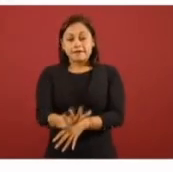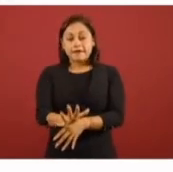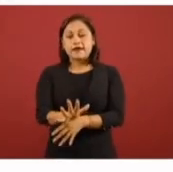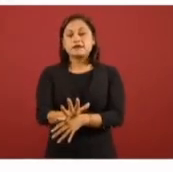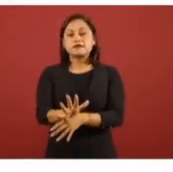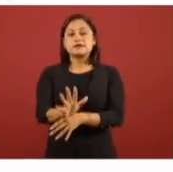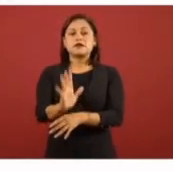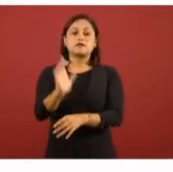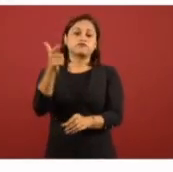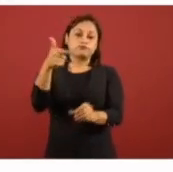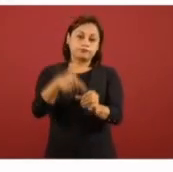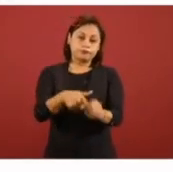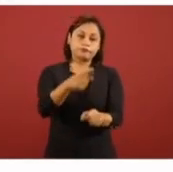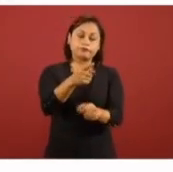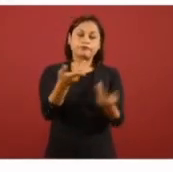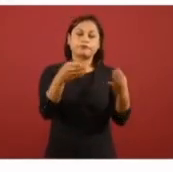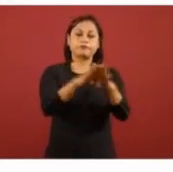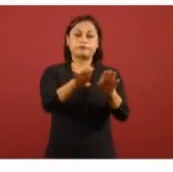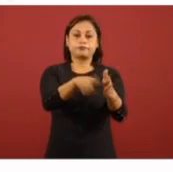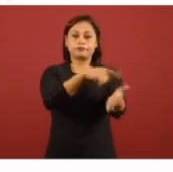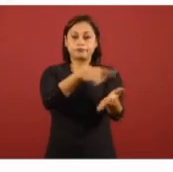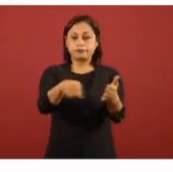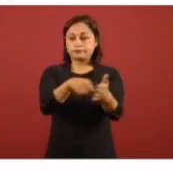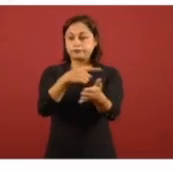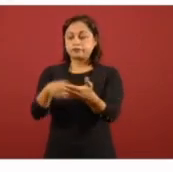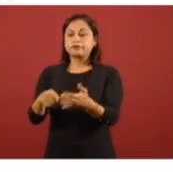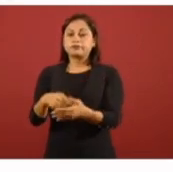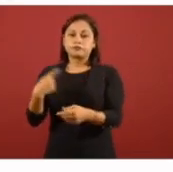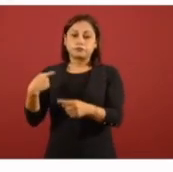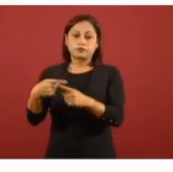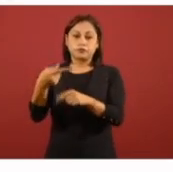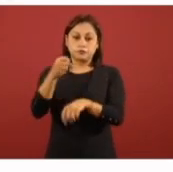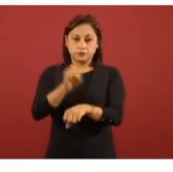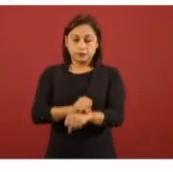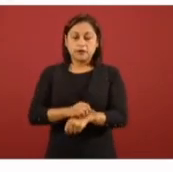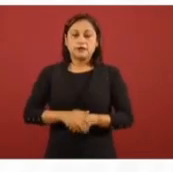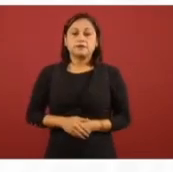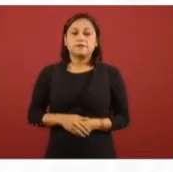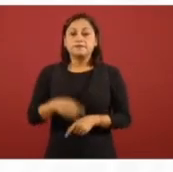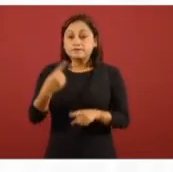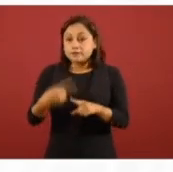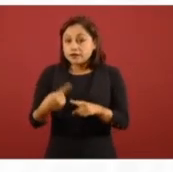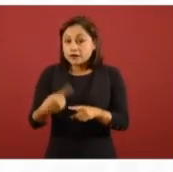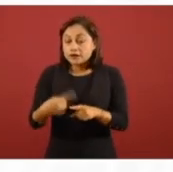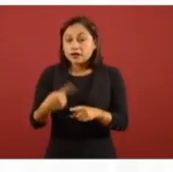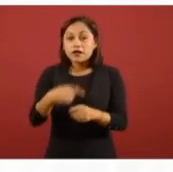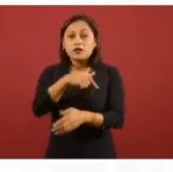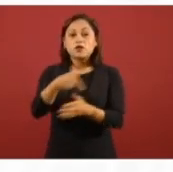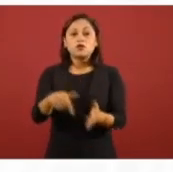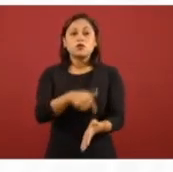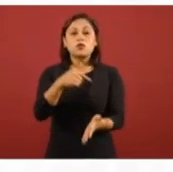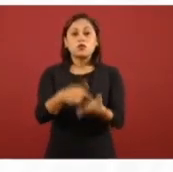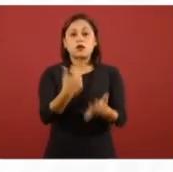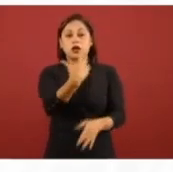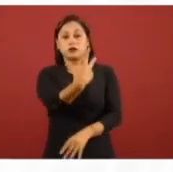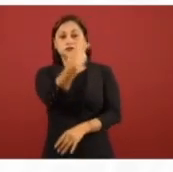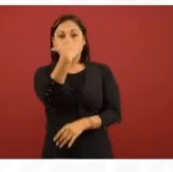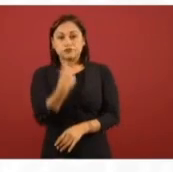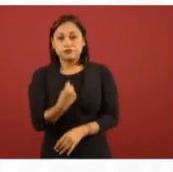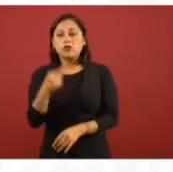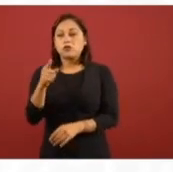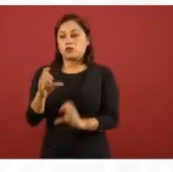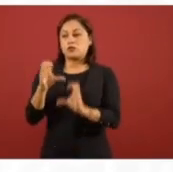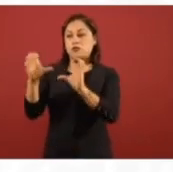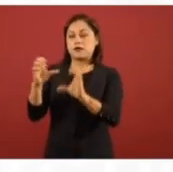gasolinera que se negó a ser verificada para que evitemos consumir ahí porque obviamente algo están escondiendo